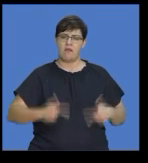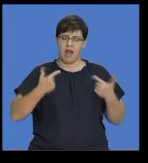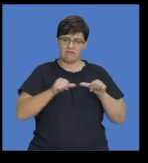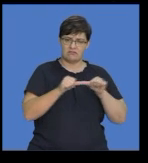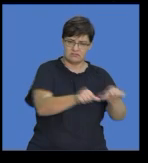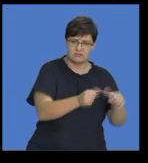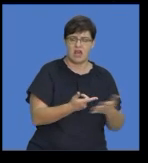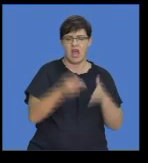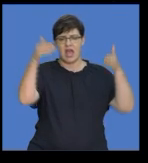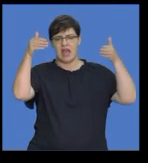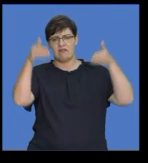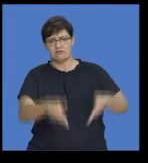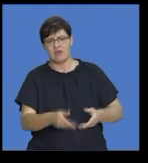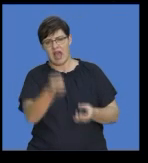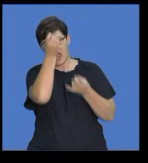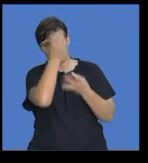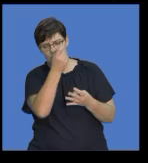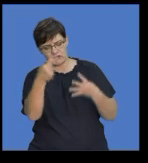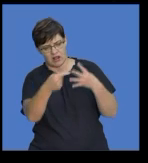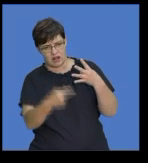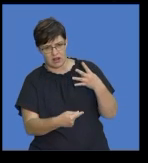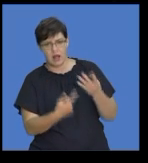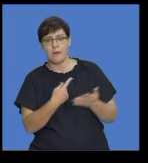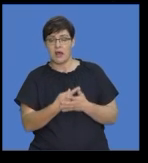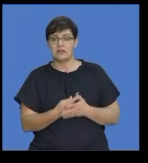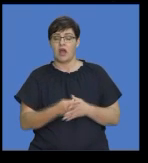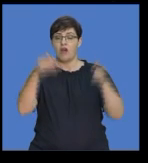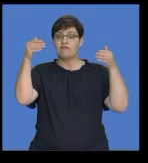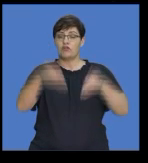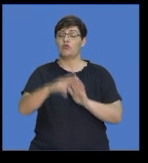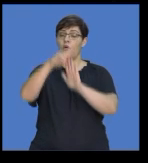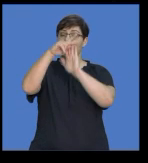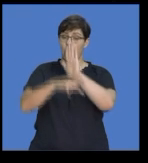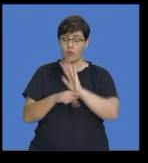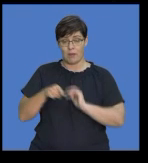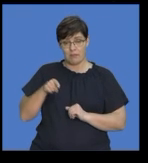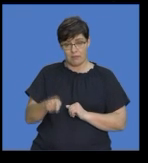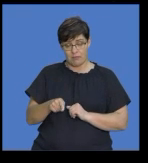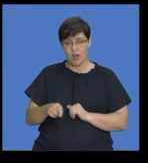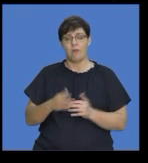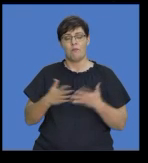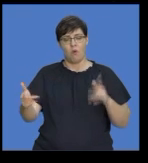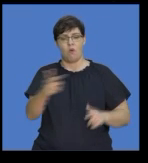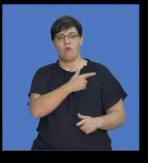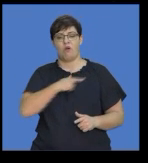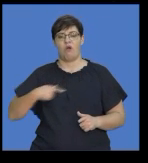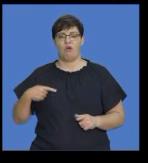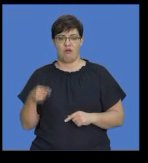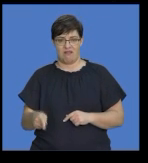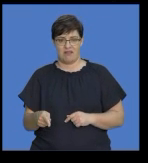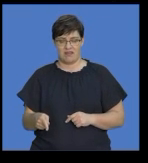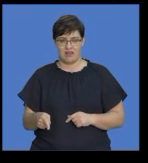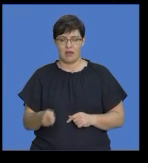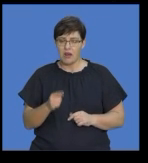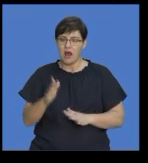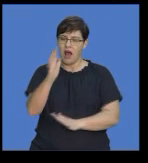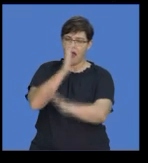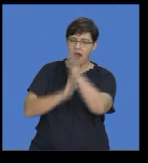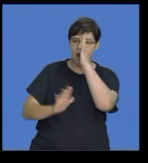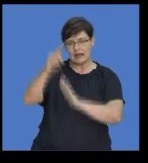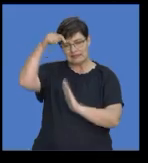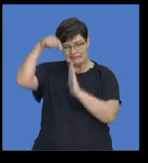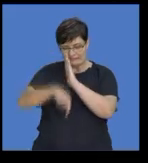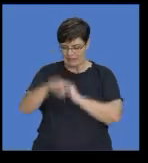information, the obituary in a funeral program can be a longer piece and obviously tell you more